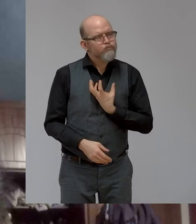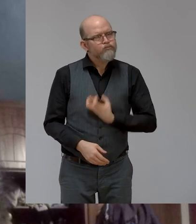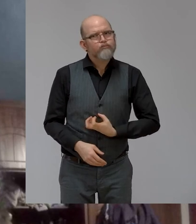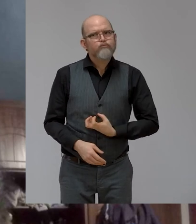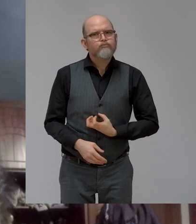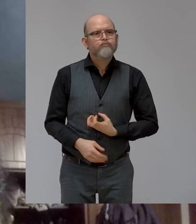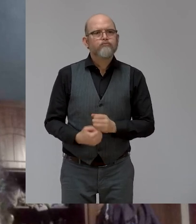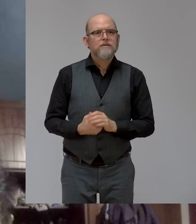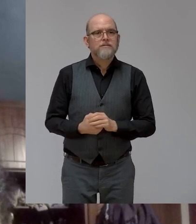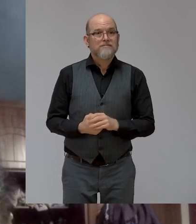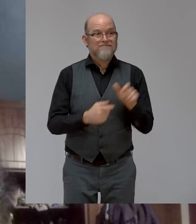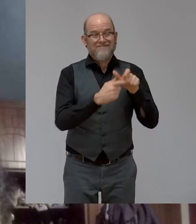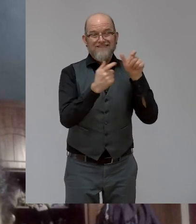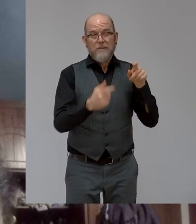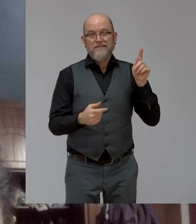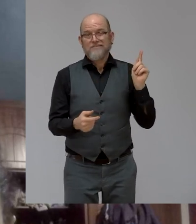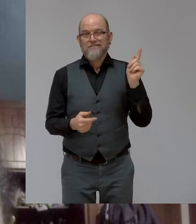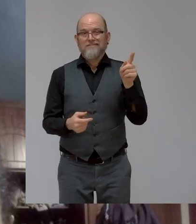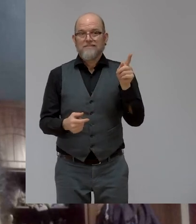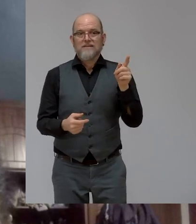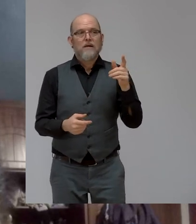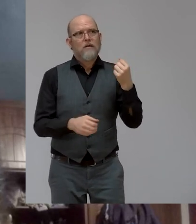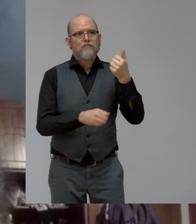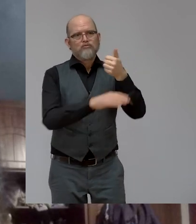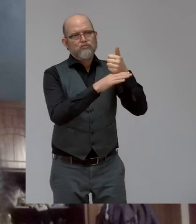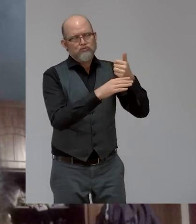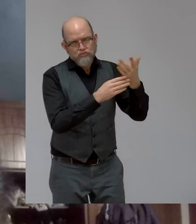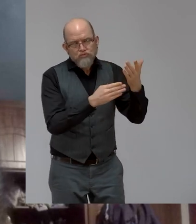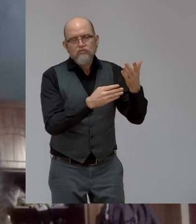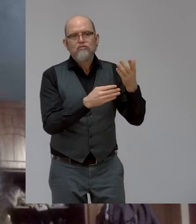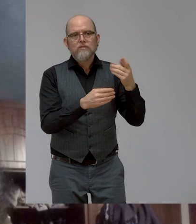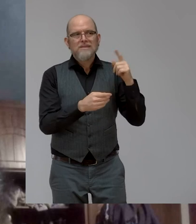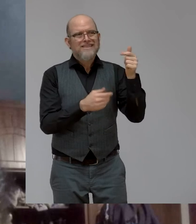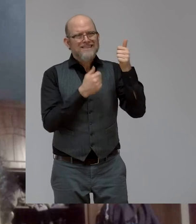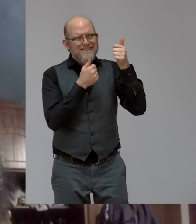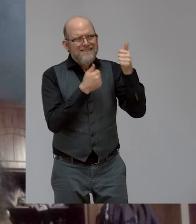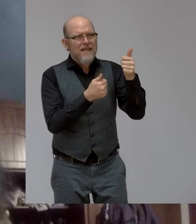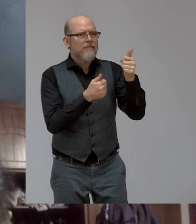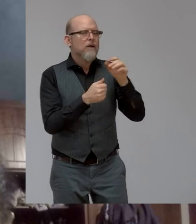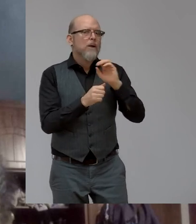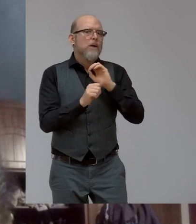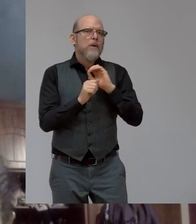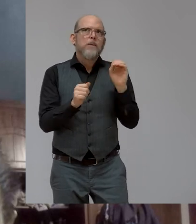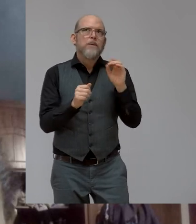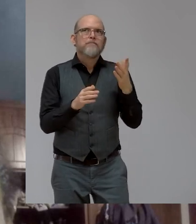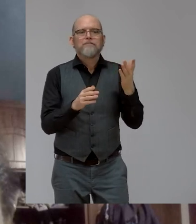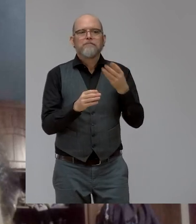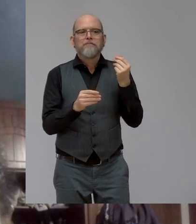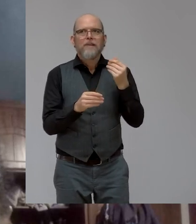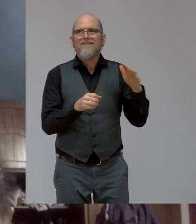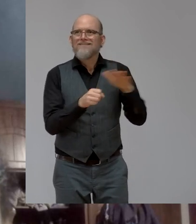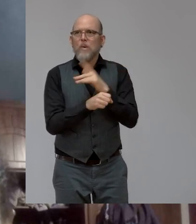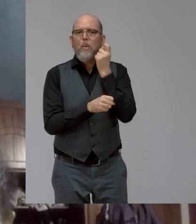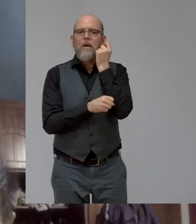and employers still lack the lanes of the value. My greatest hope.